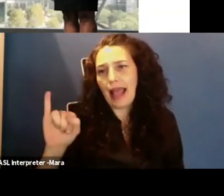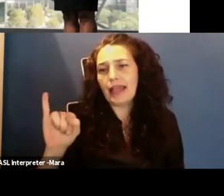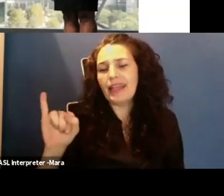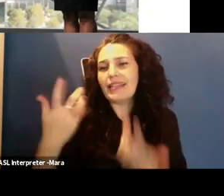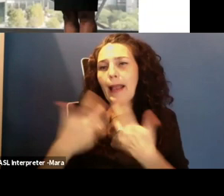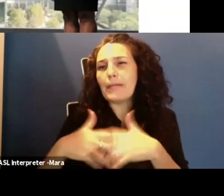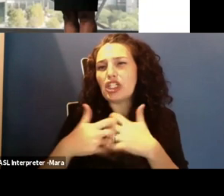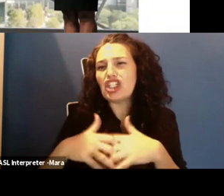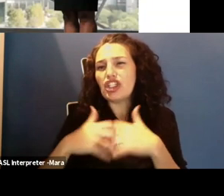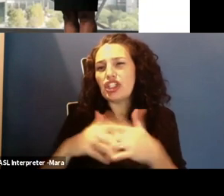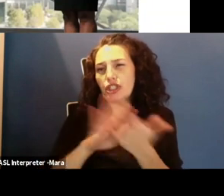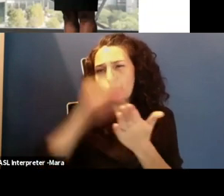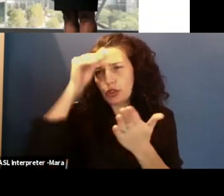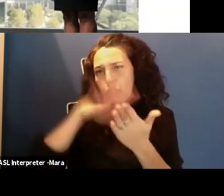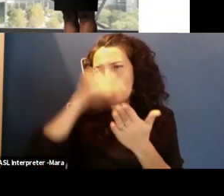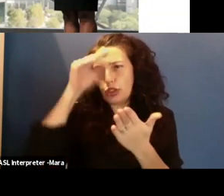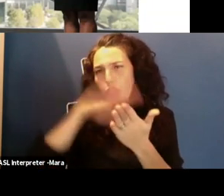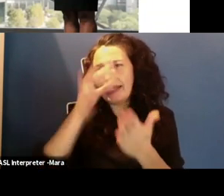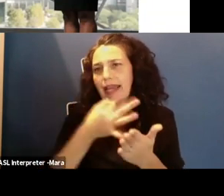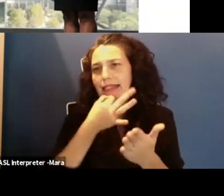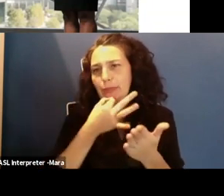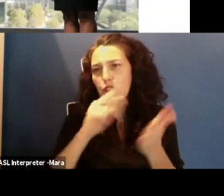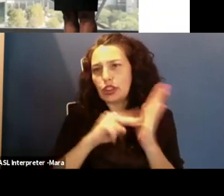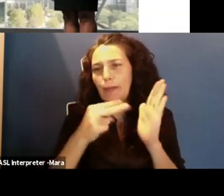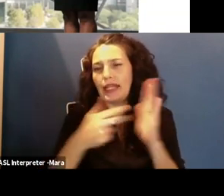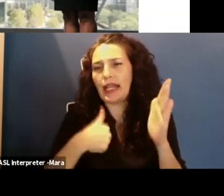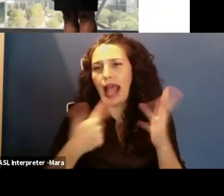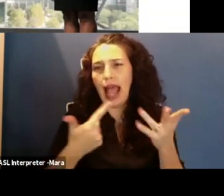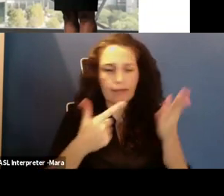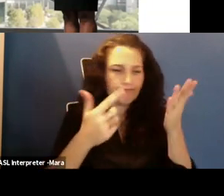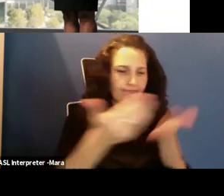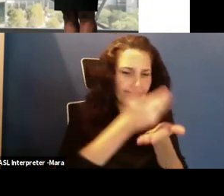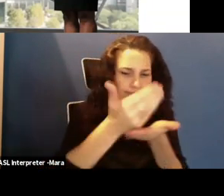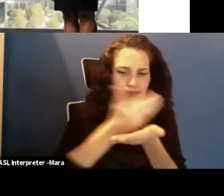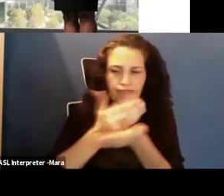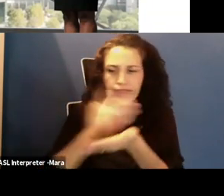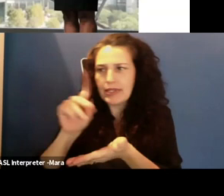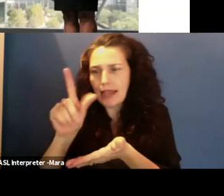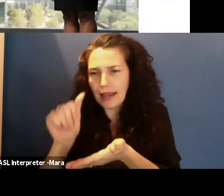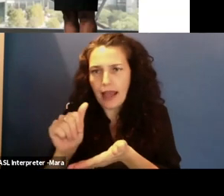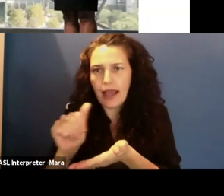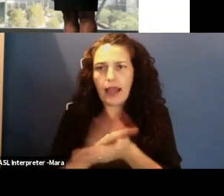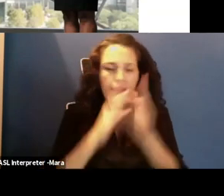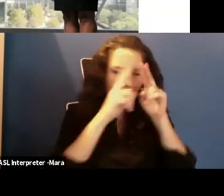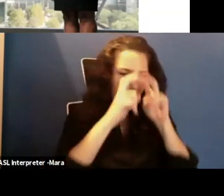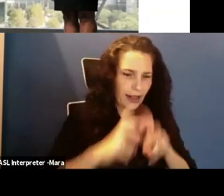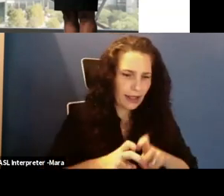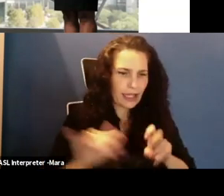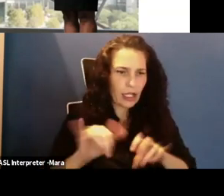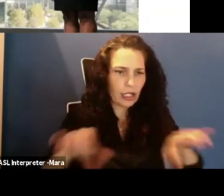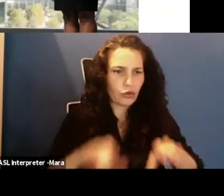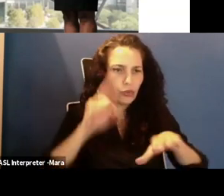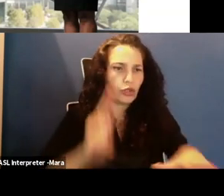what that means is that we take data and we analyze it and we do some type of predictive analysis. And that's sort of what I was